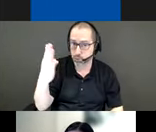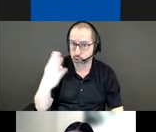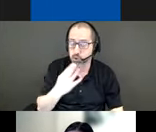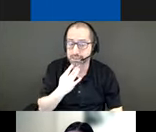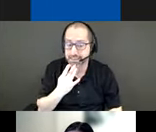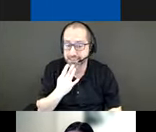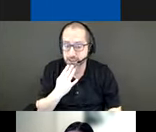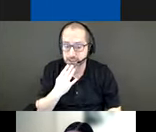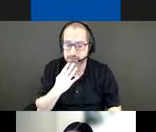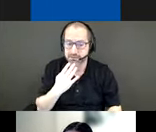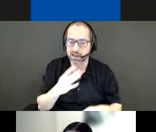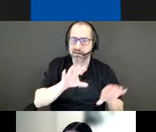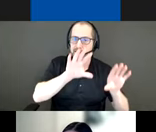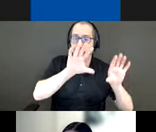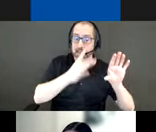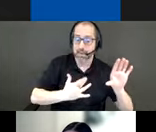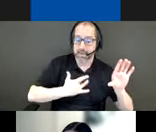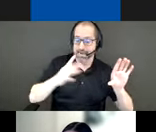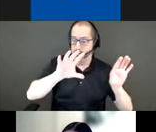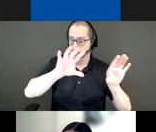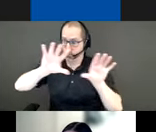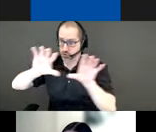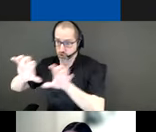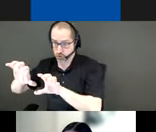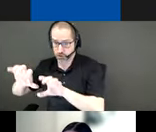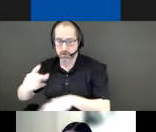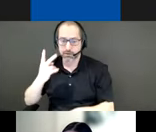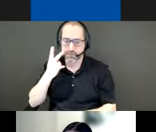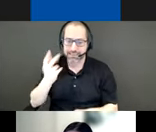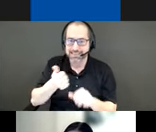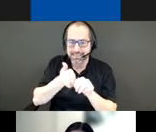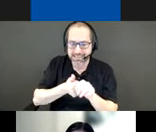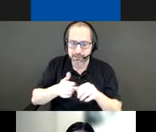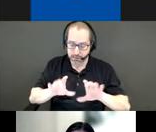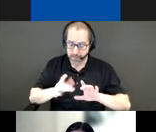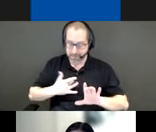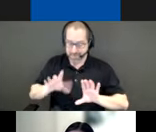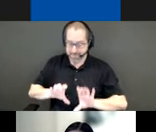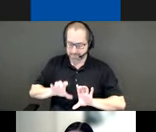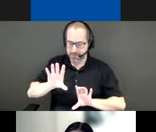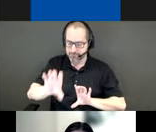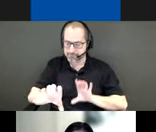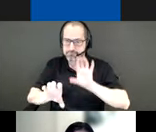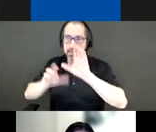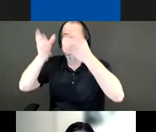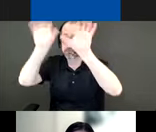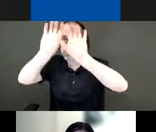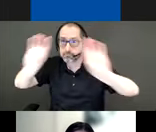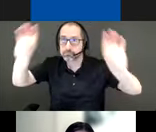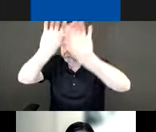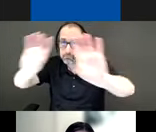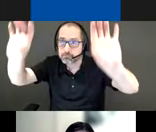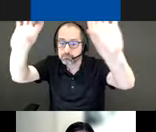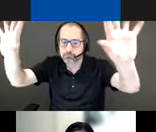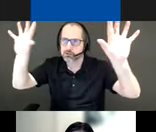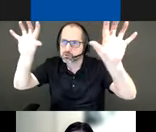of the surface treatments where each of the four bends on the site are painted progressively darker tones of blue these blue tones identify the site as a